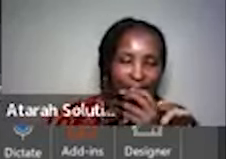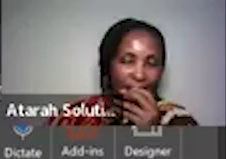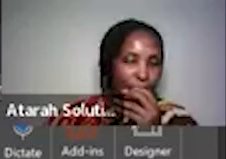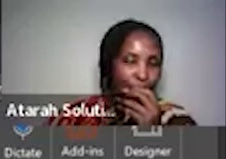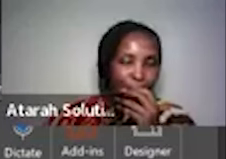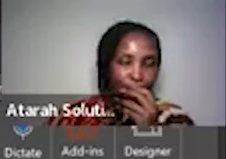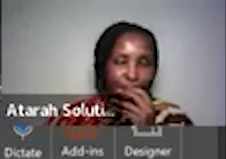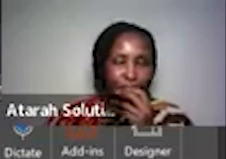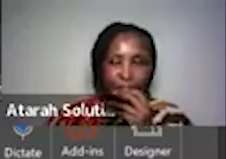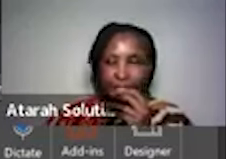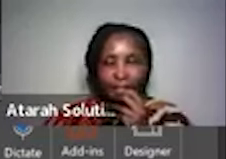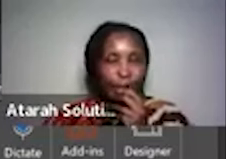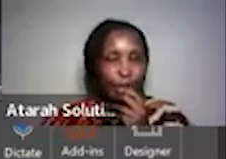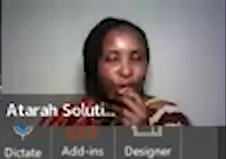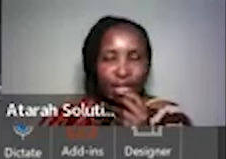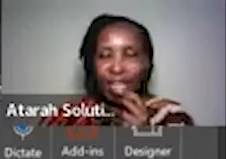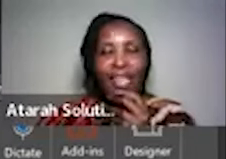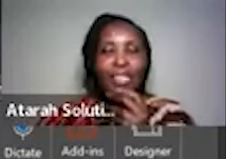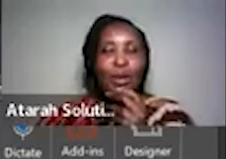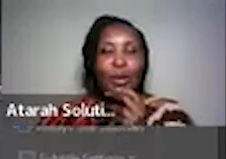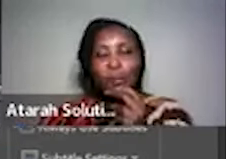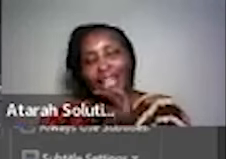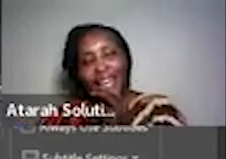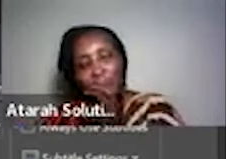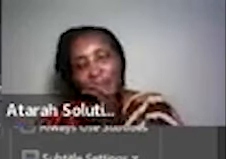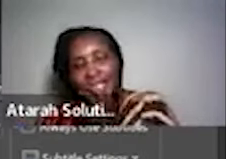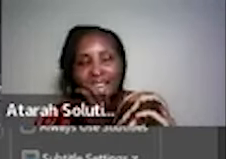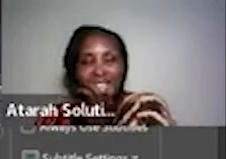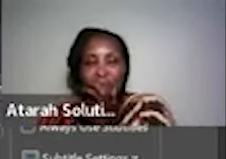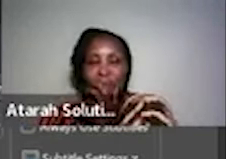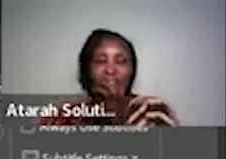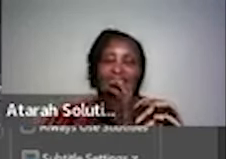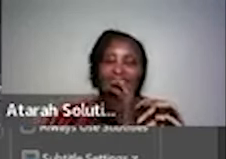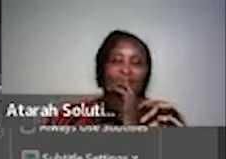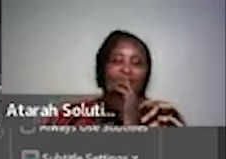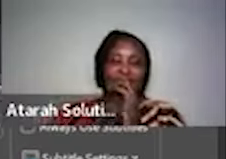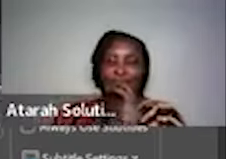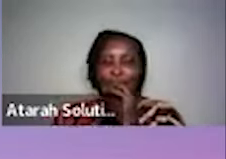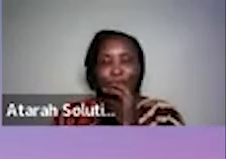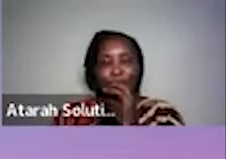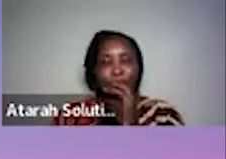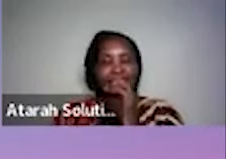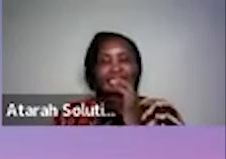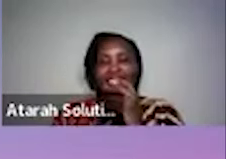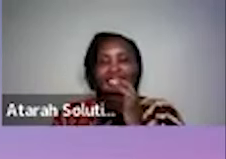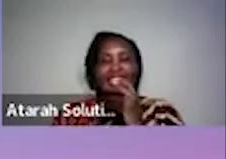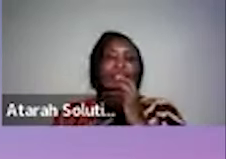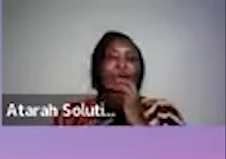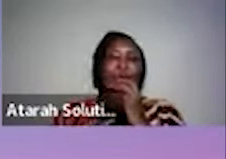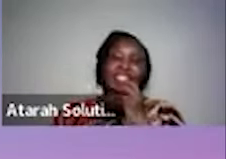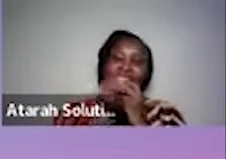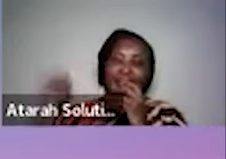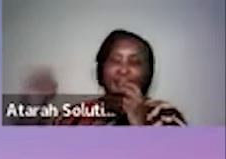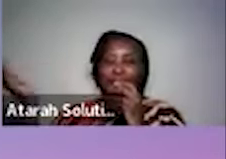our is a co-host of get it right to the tara solutions and he's gonna be the mc at get it right to the tara solutions meet and greet